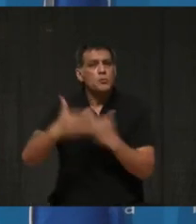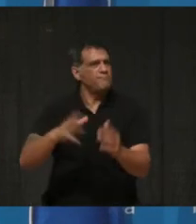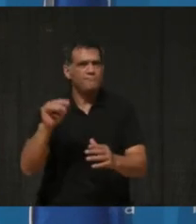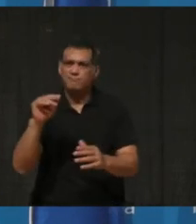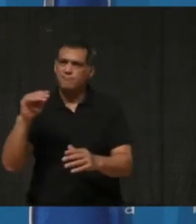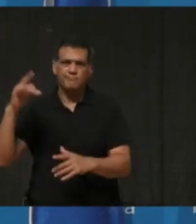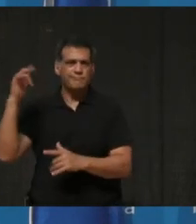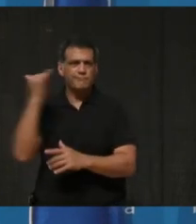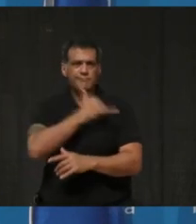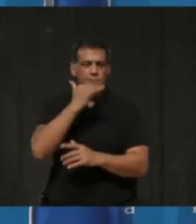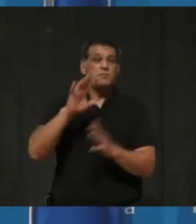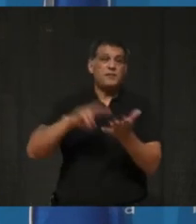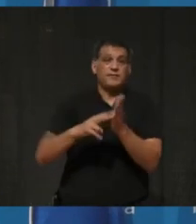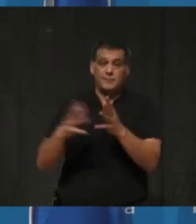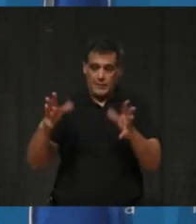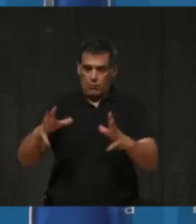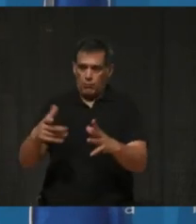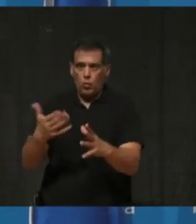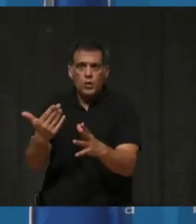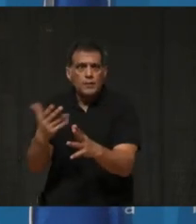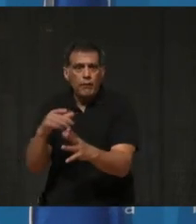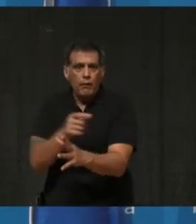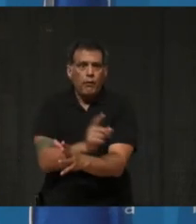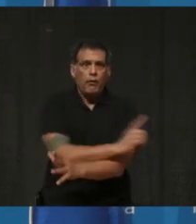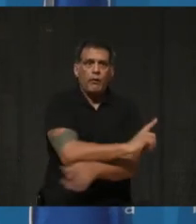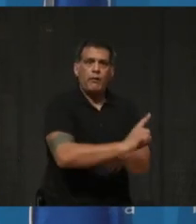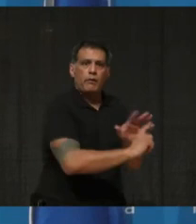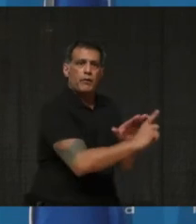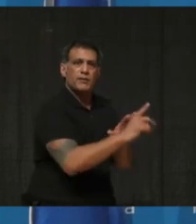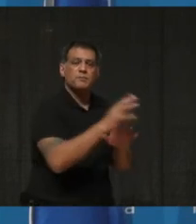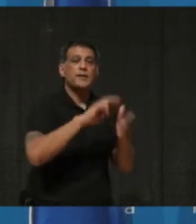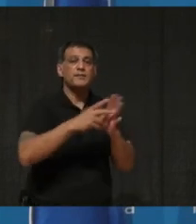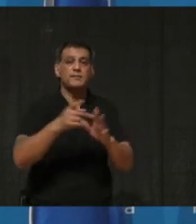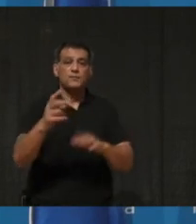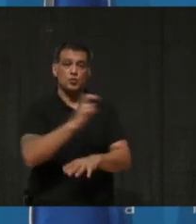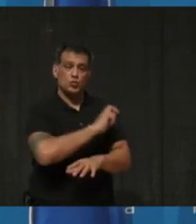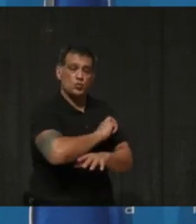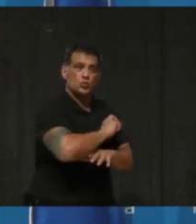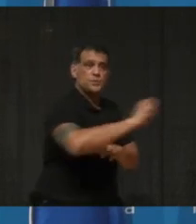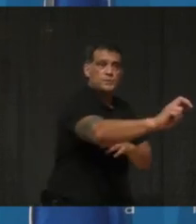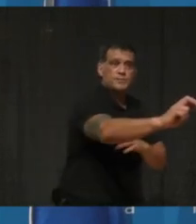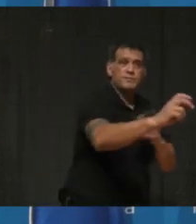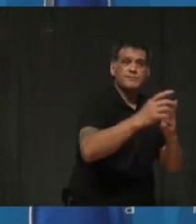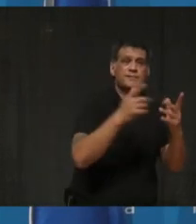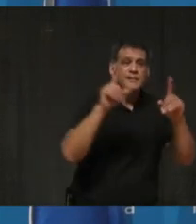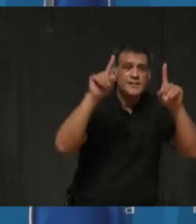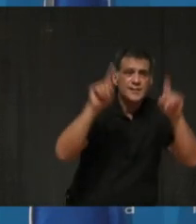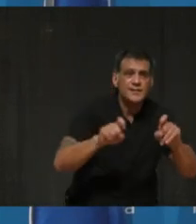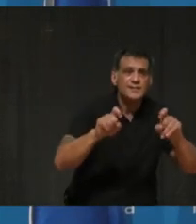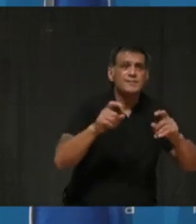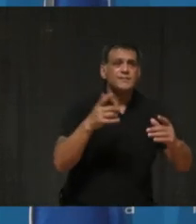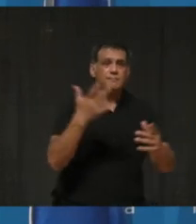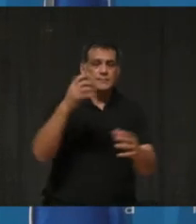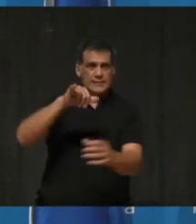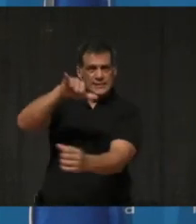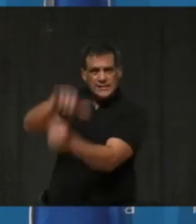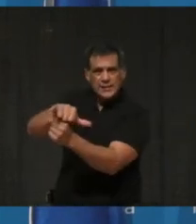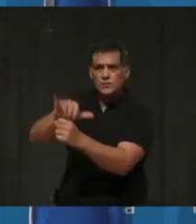personal travel that are being asked for a second another COVID test and to quarantine the three days in the hotel.